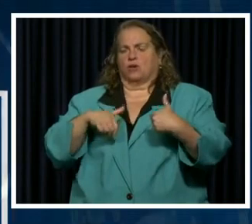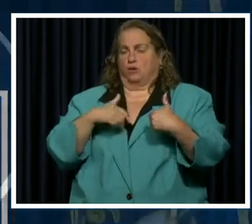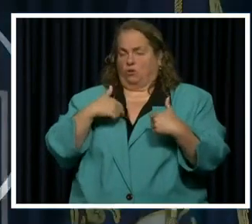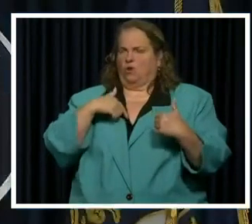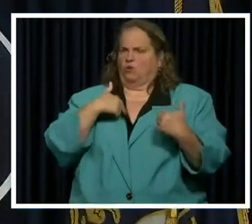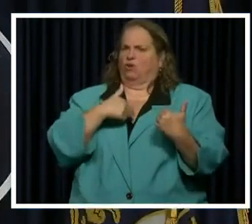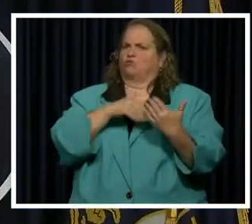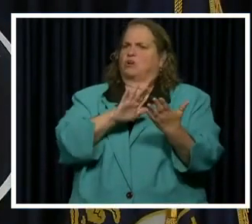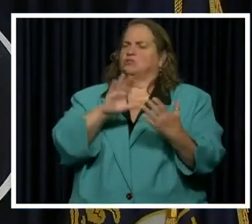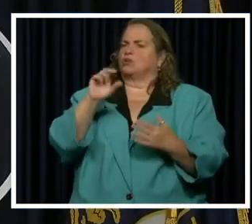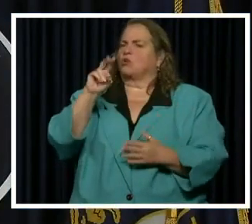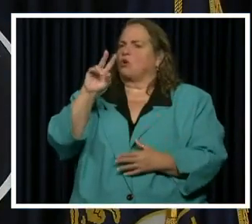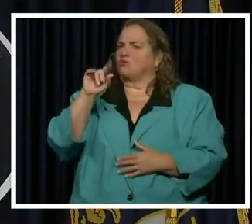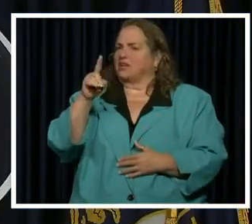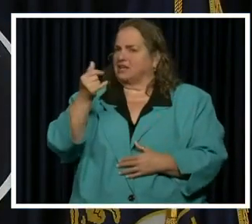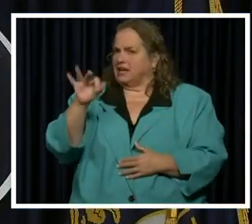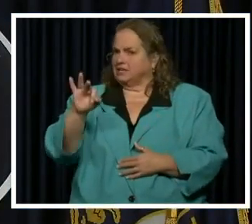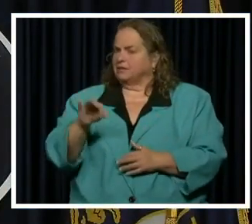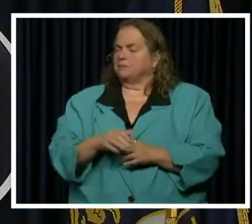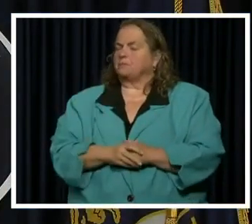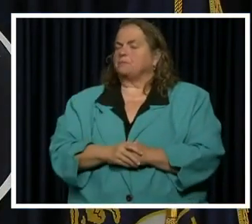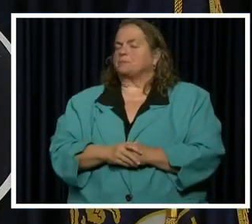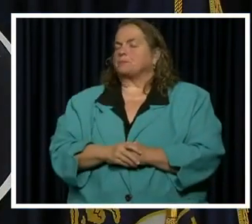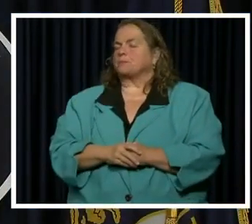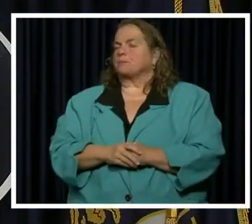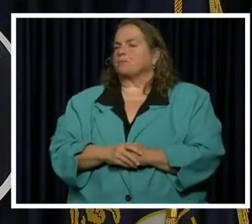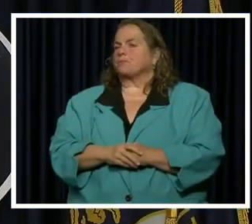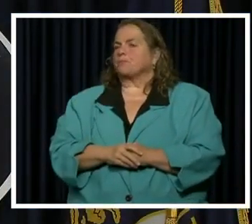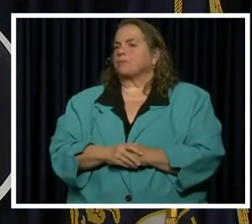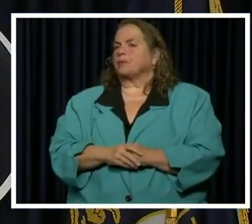COVID-19. So we talk about